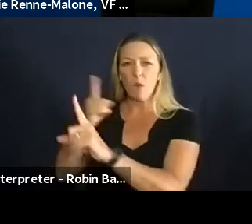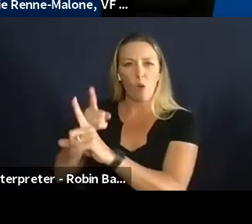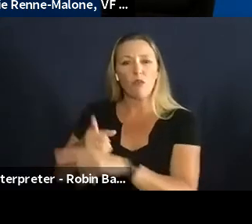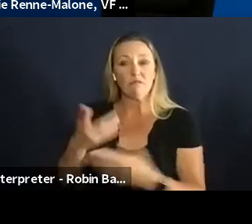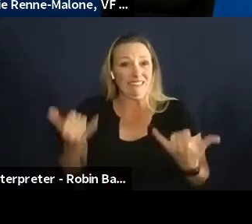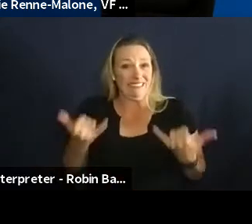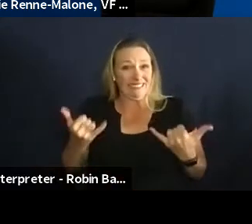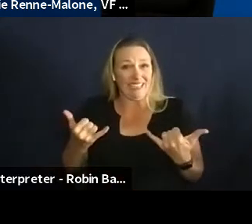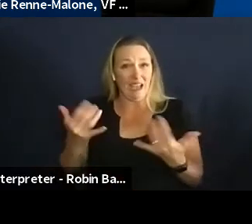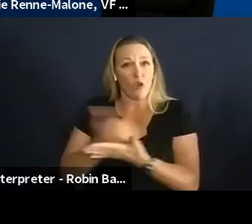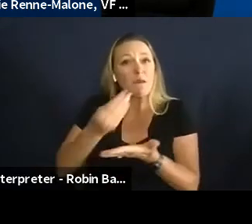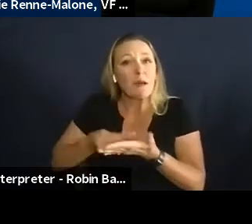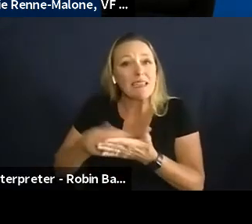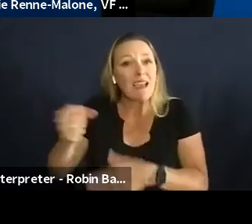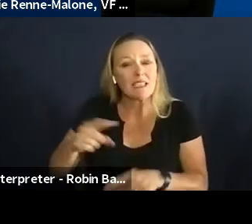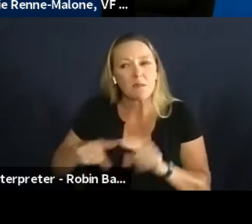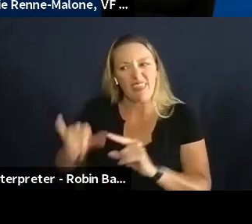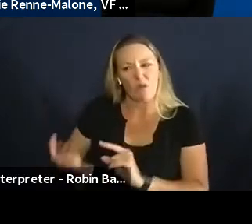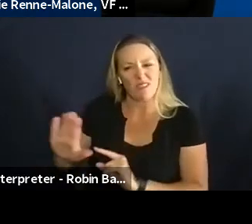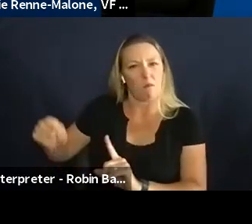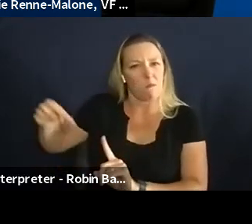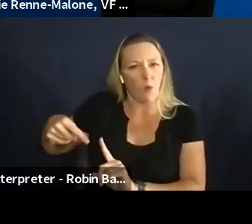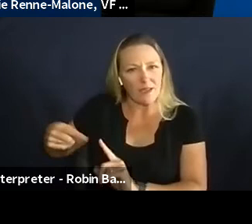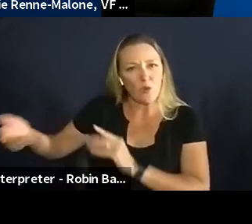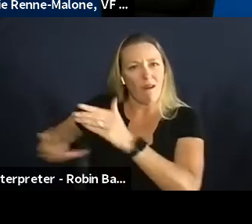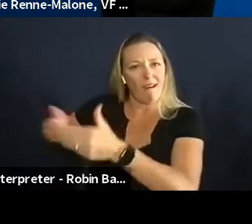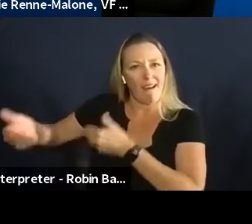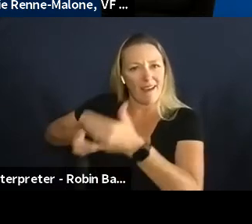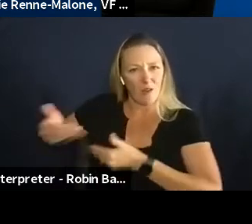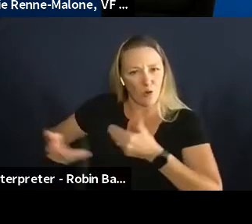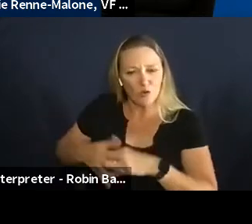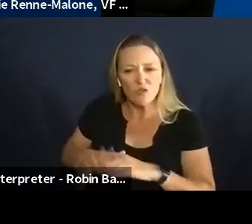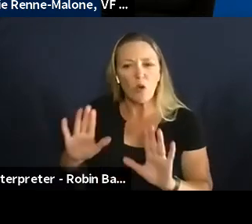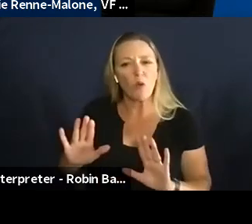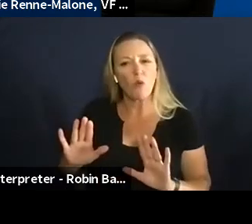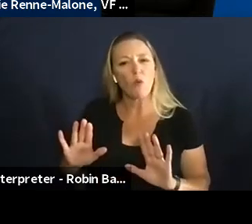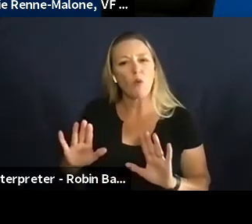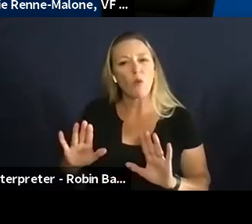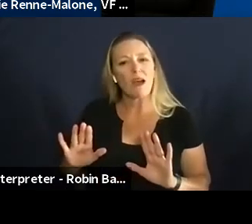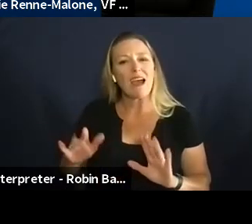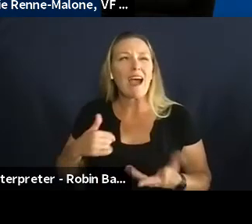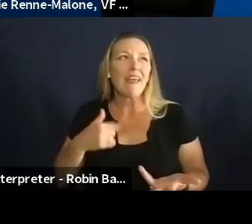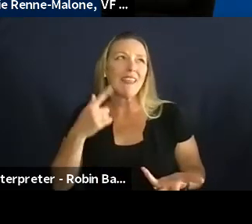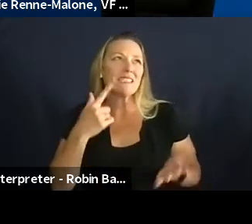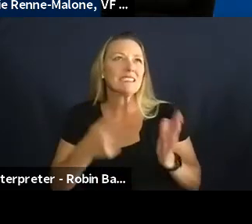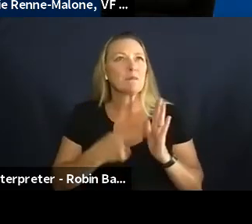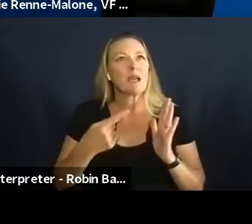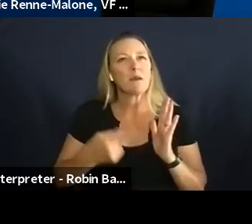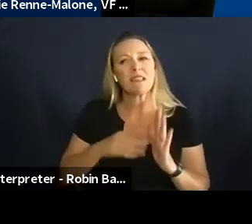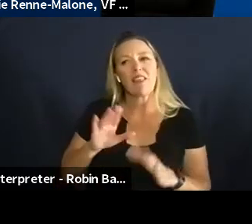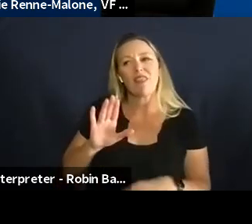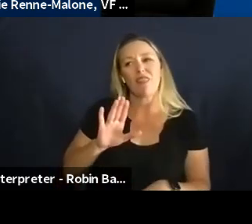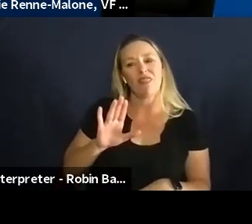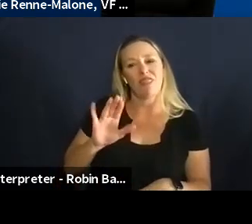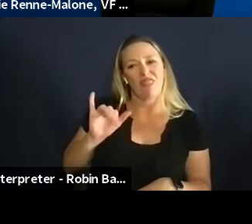find that sometimes um their objective is really kind of washed out as as they sort of get